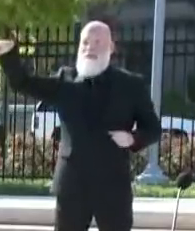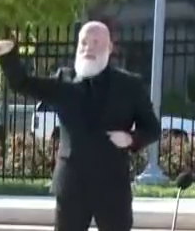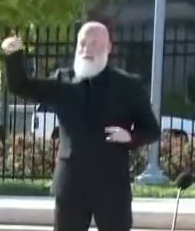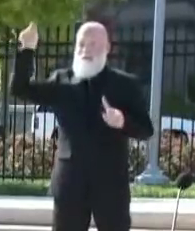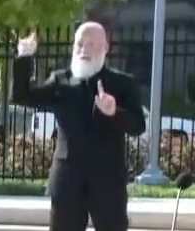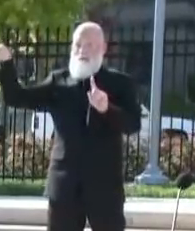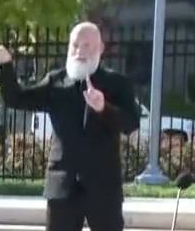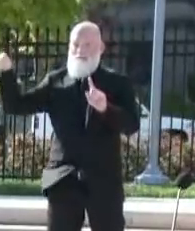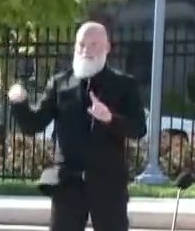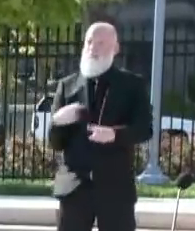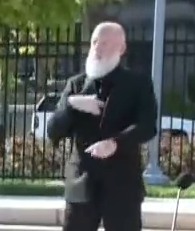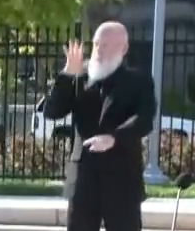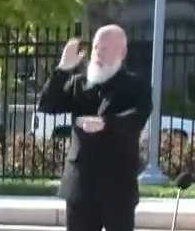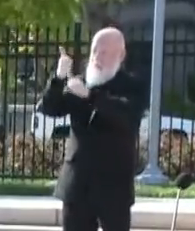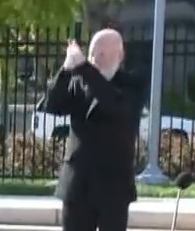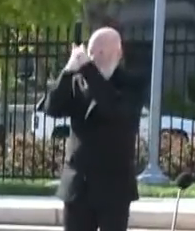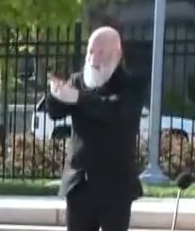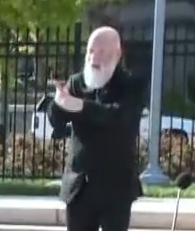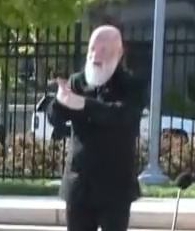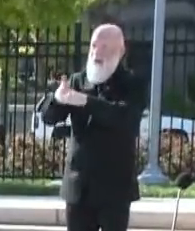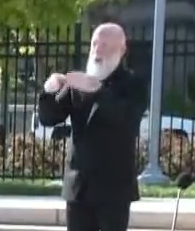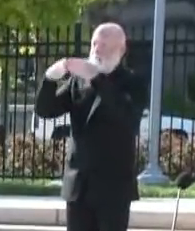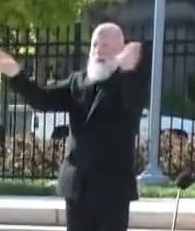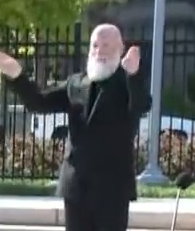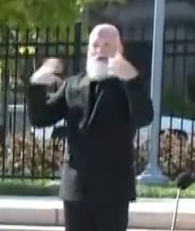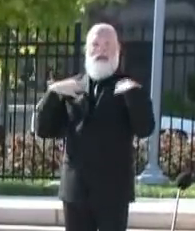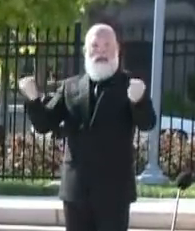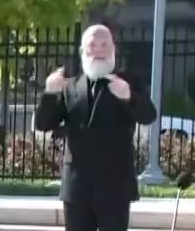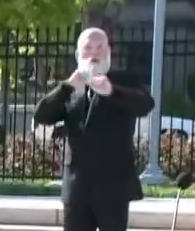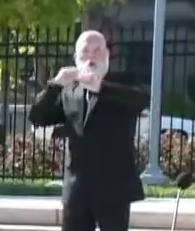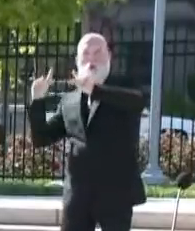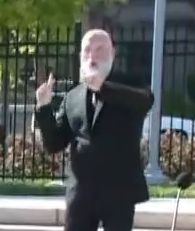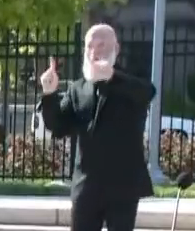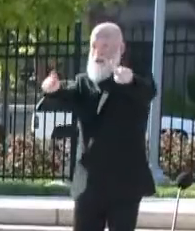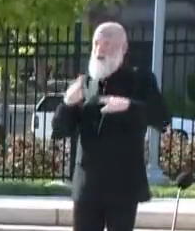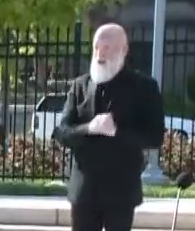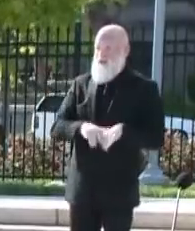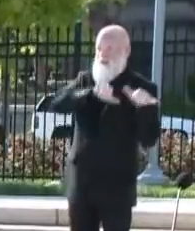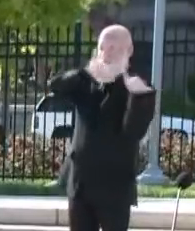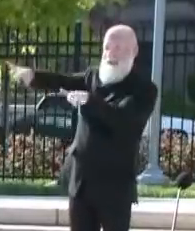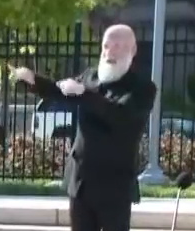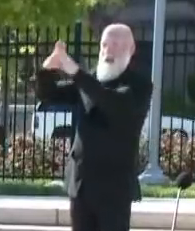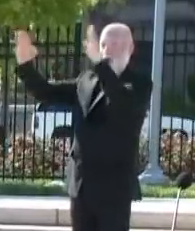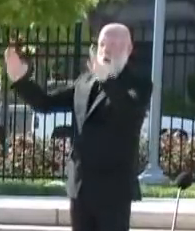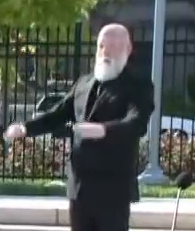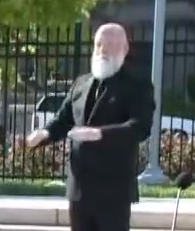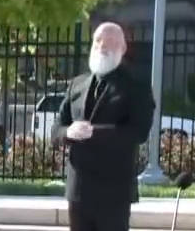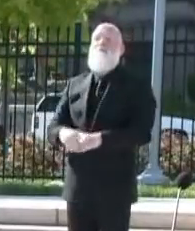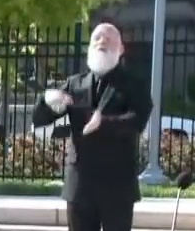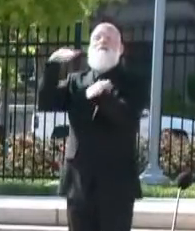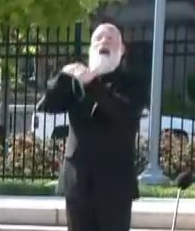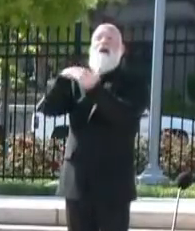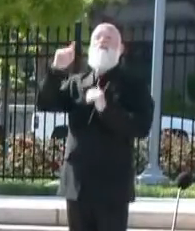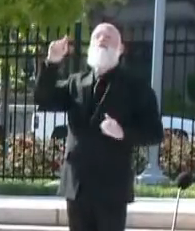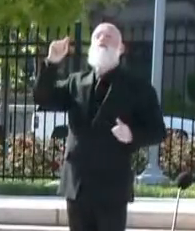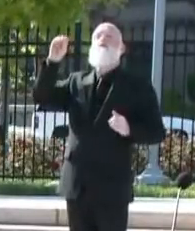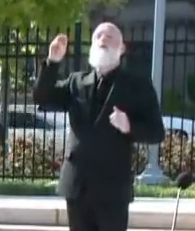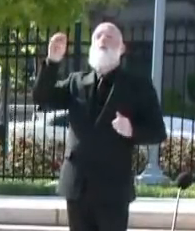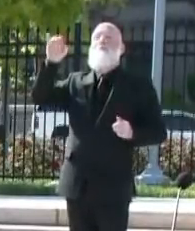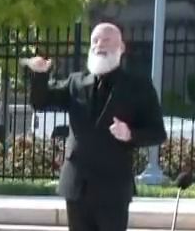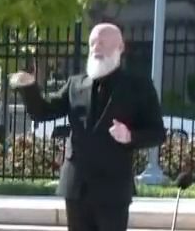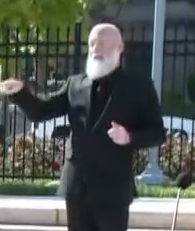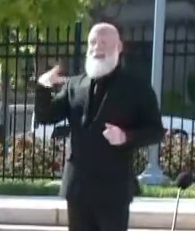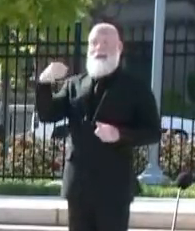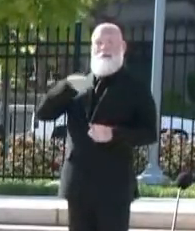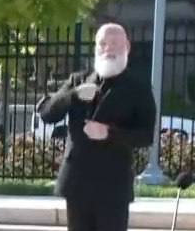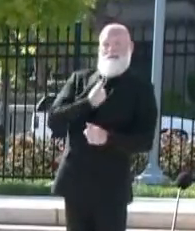Dr. Toomey and I will continue to work day and night to finalize the order to make sure it keeps